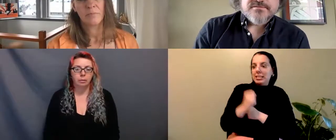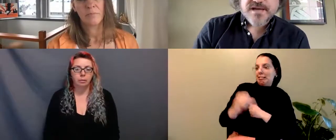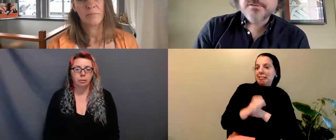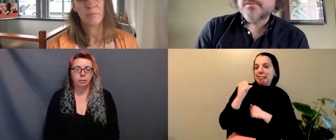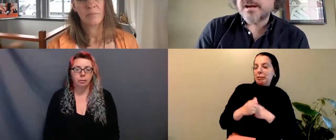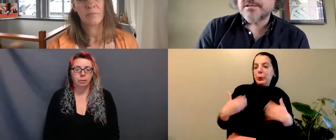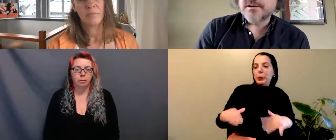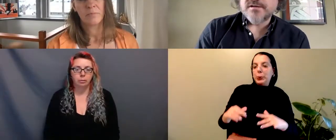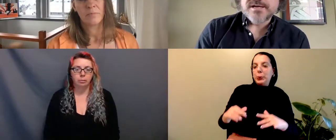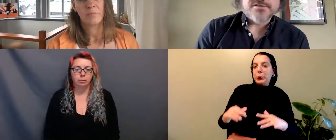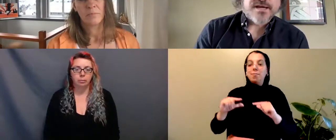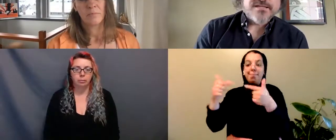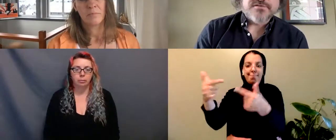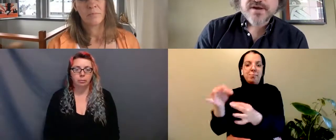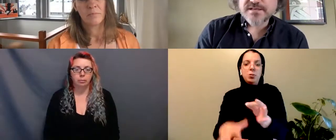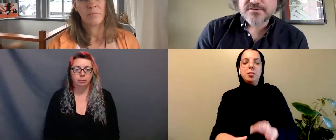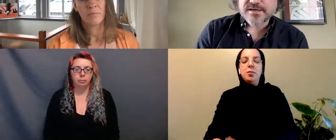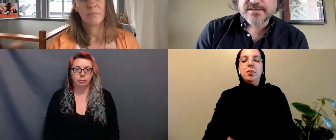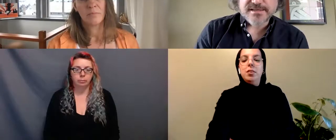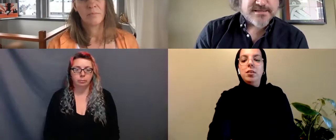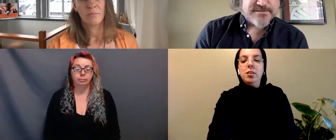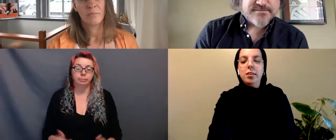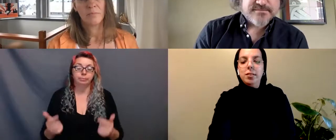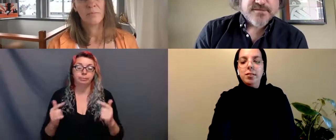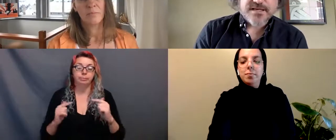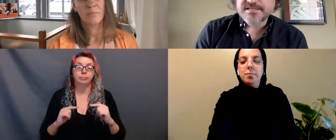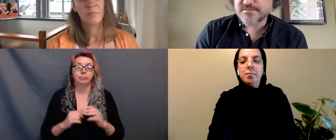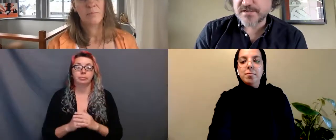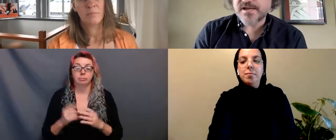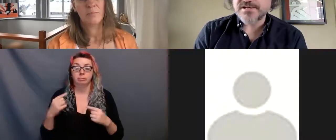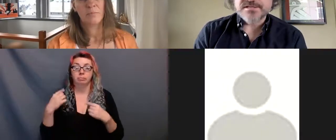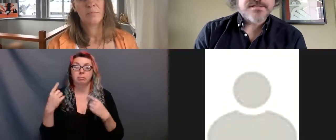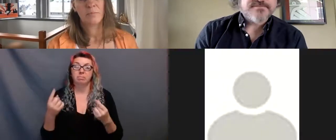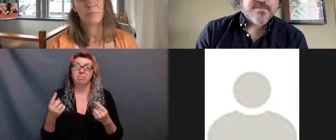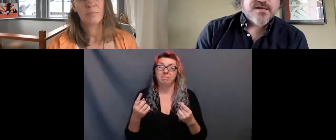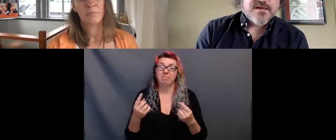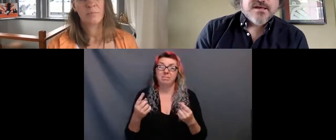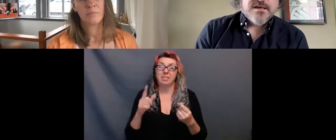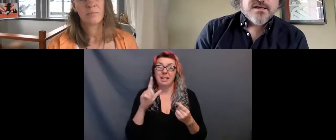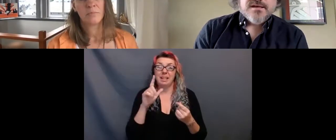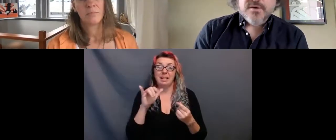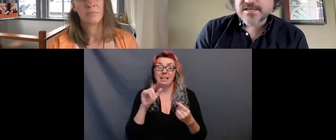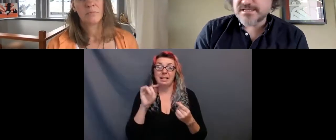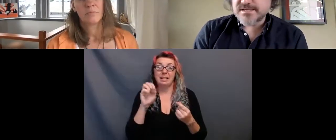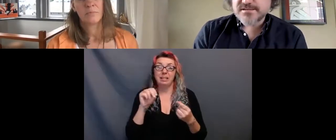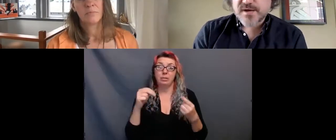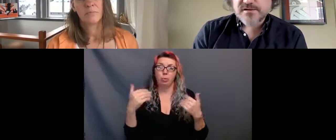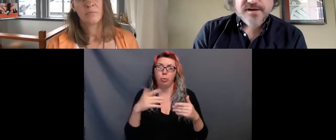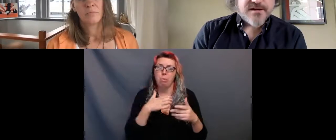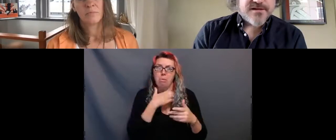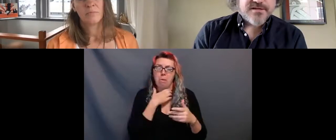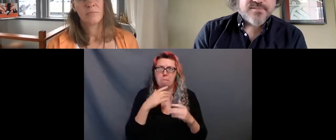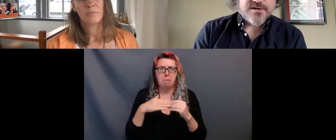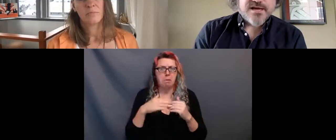major fires started by trains have directly threatened Lytton on at least three occasions. In one instance, a